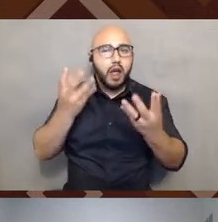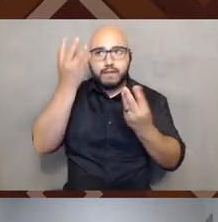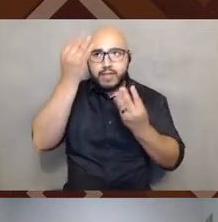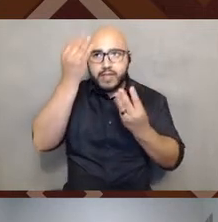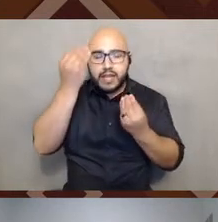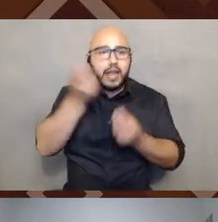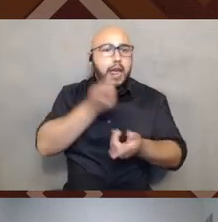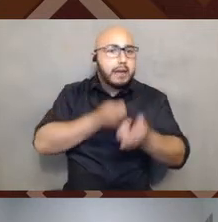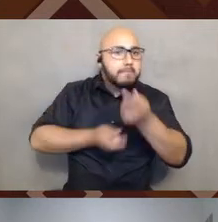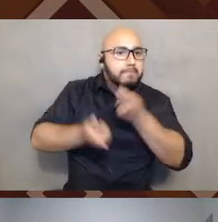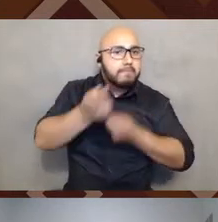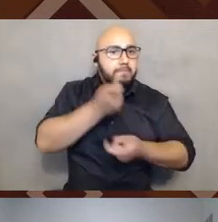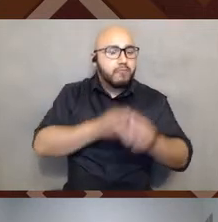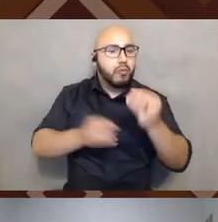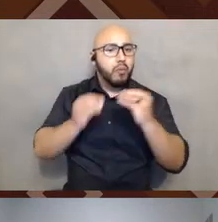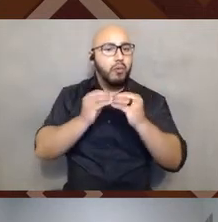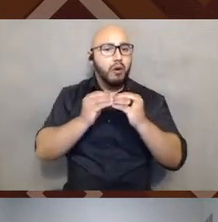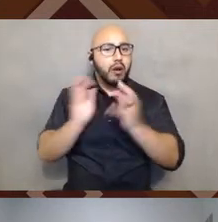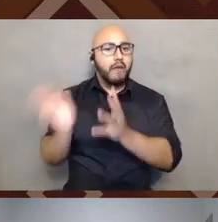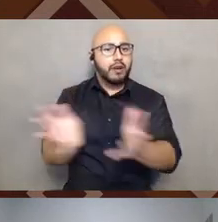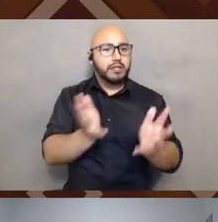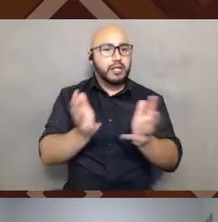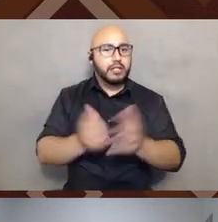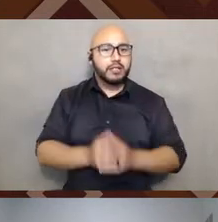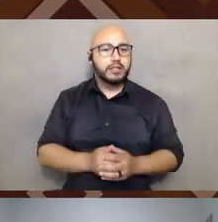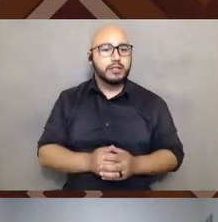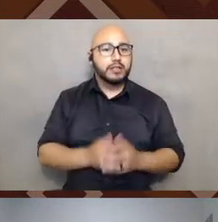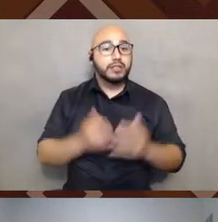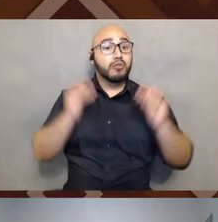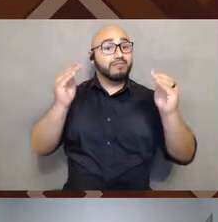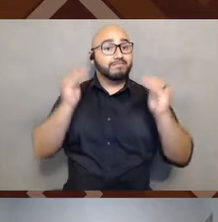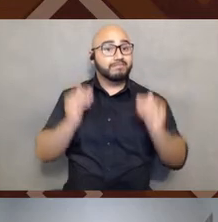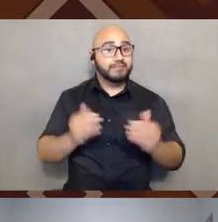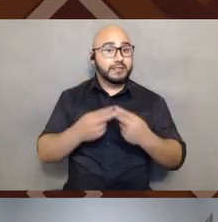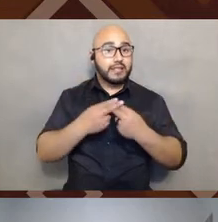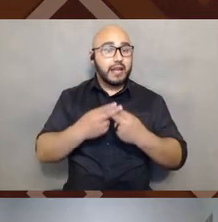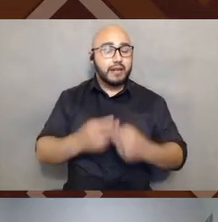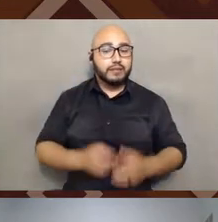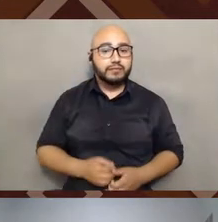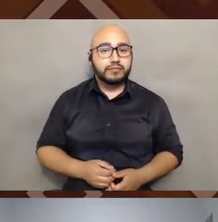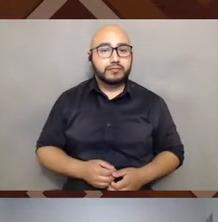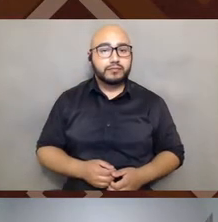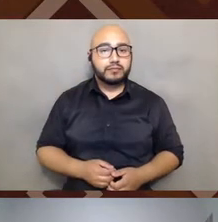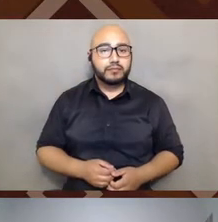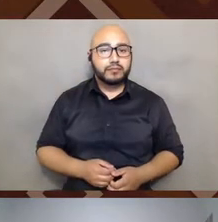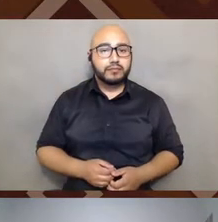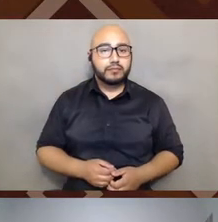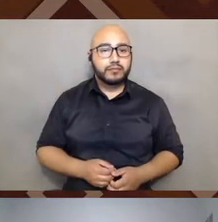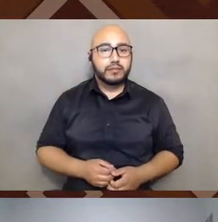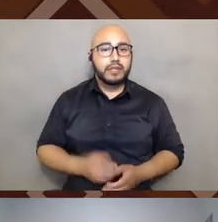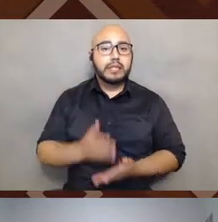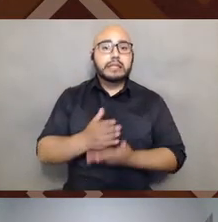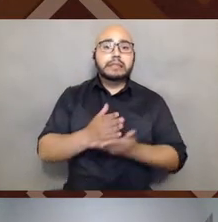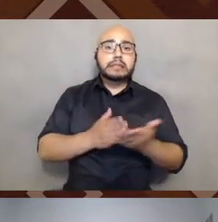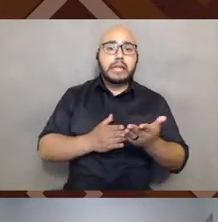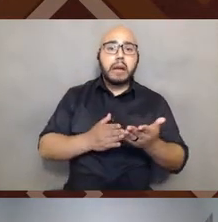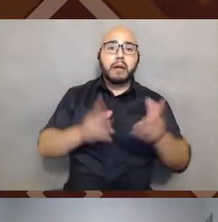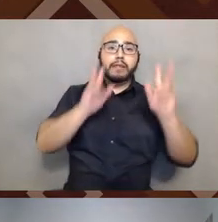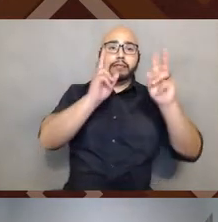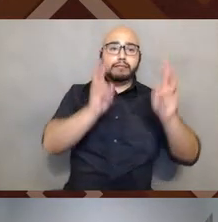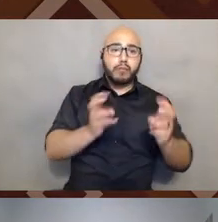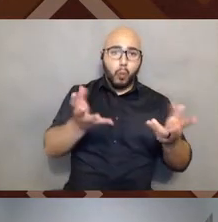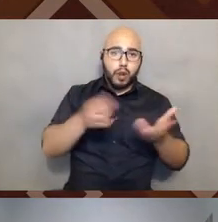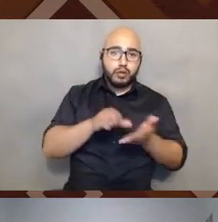for more. Um, let me hop on to the next slide. Um, so some of the pieces that I want to highlight,